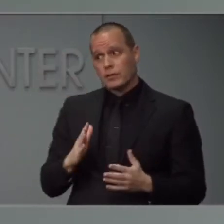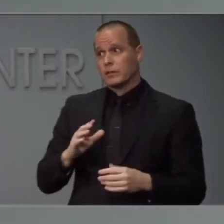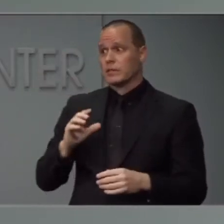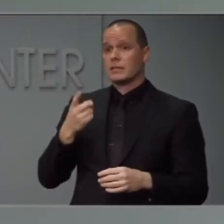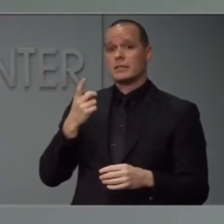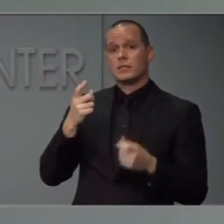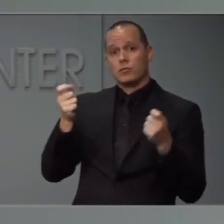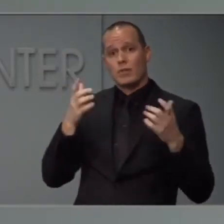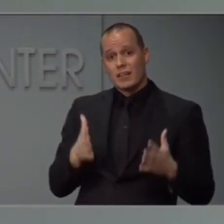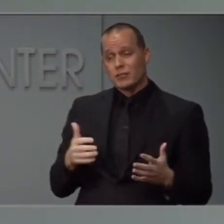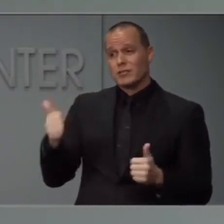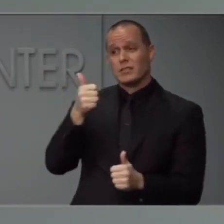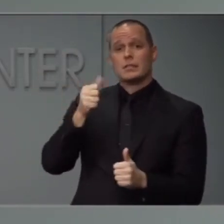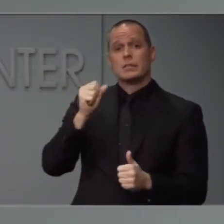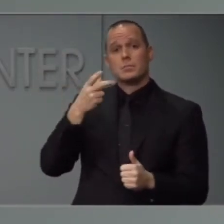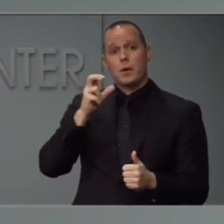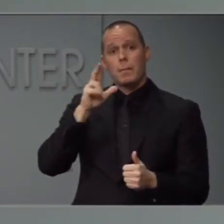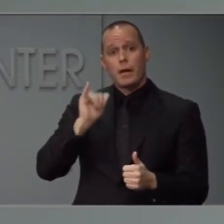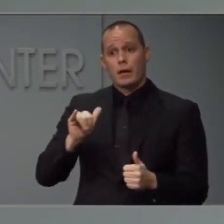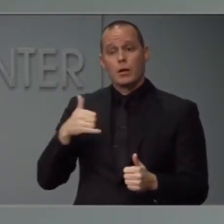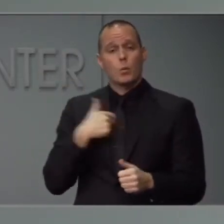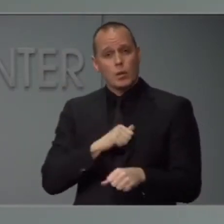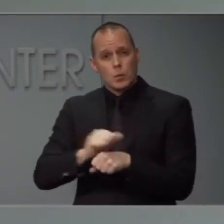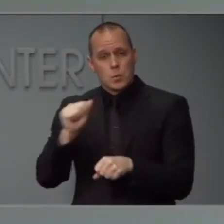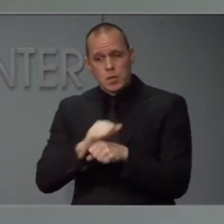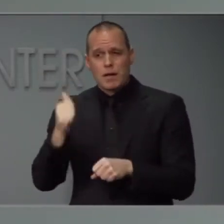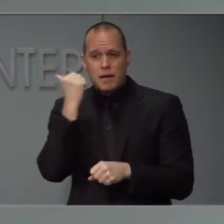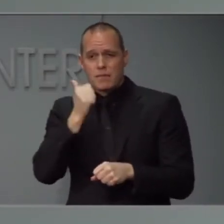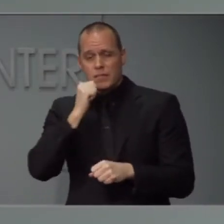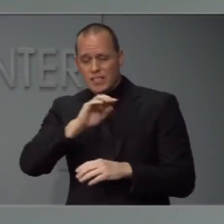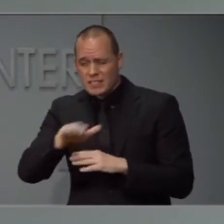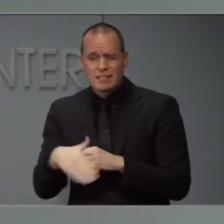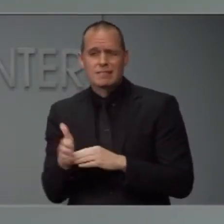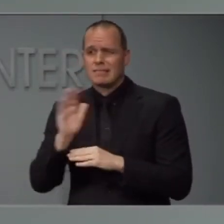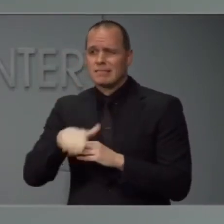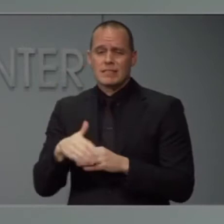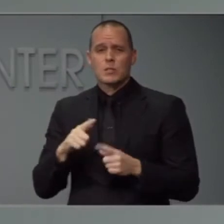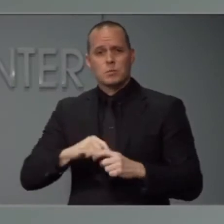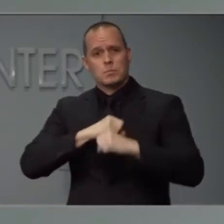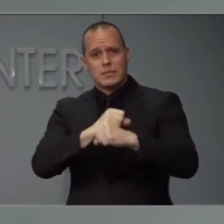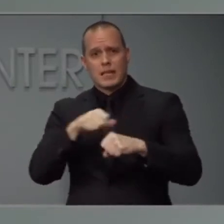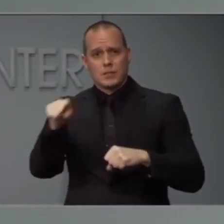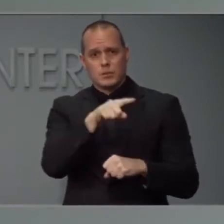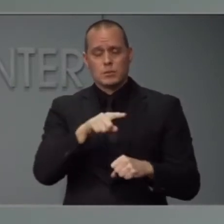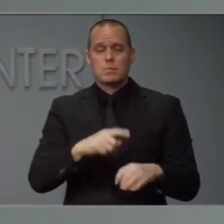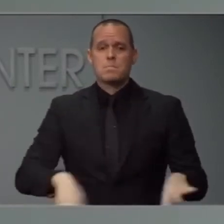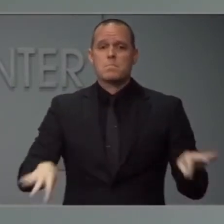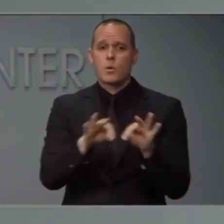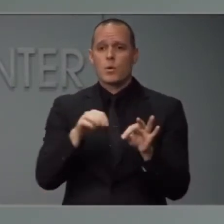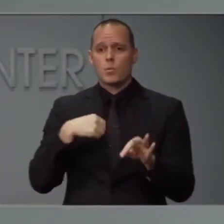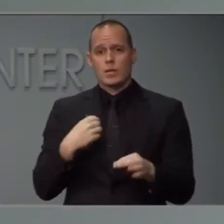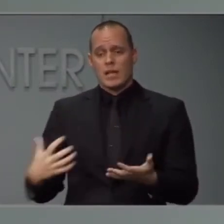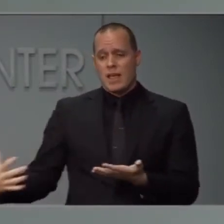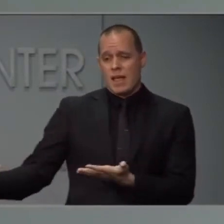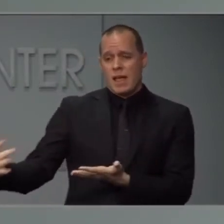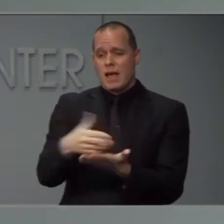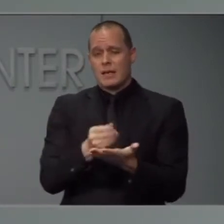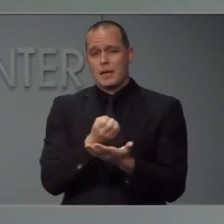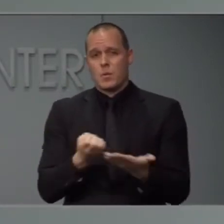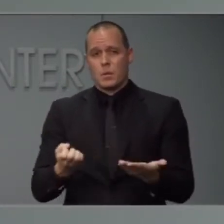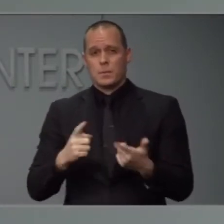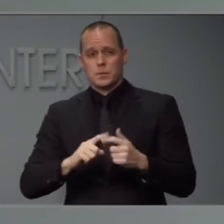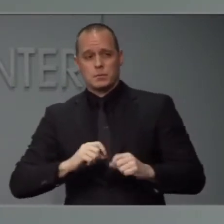night and day to protect you. Nothing is more important than getting you the protective equipment that you need